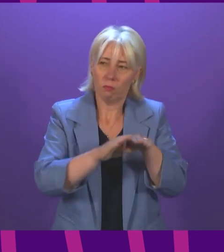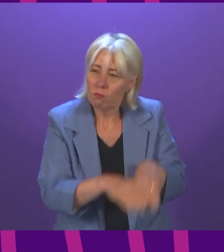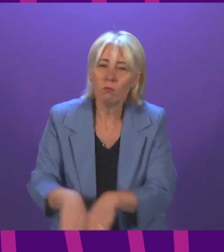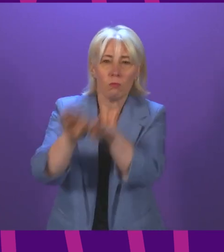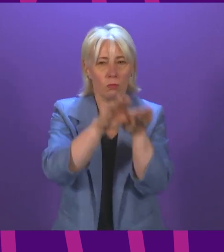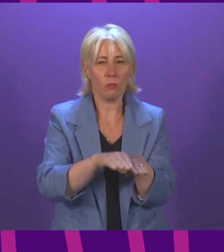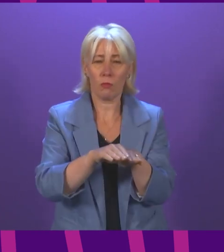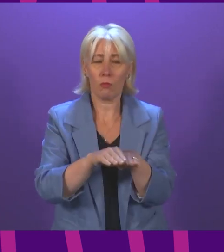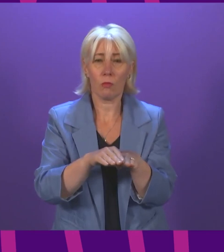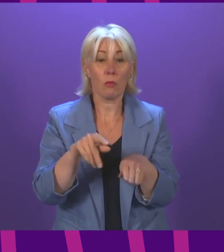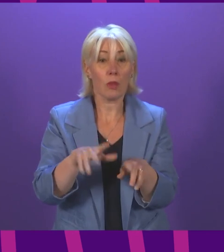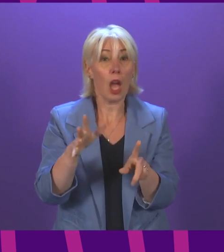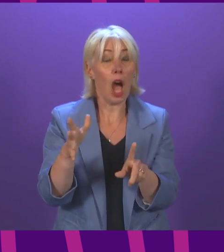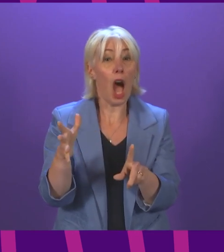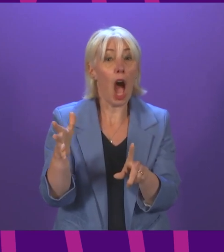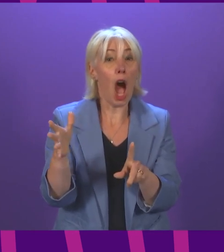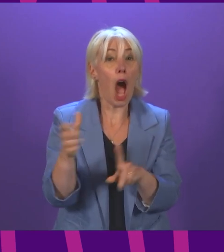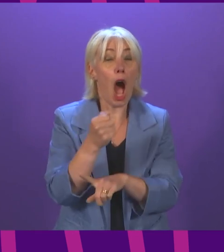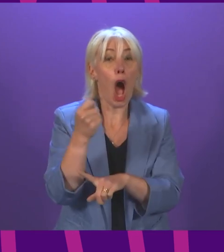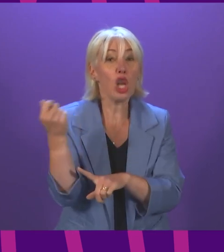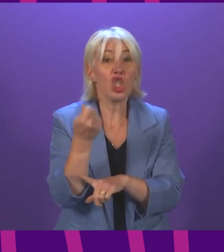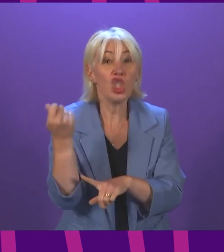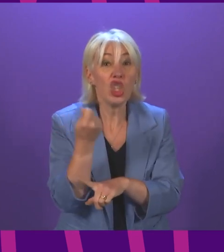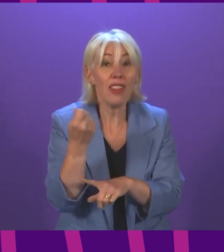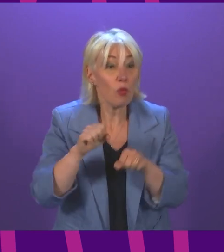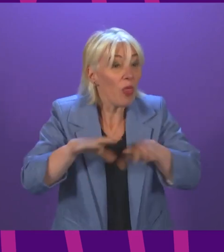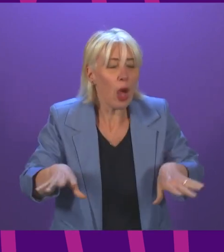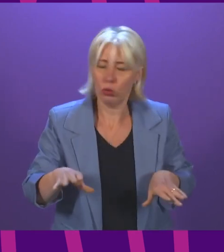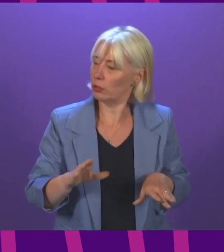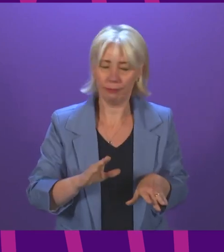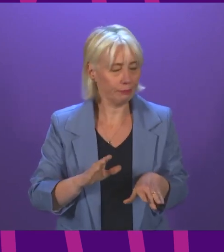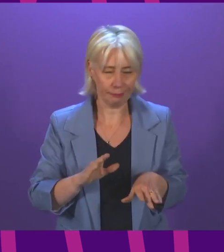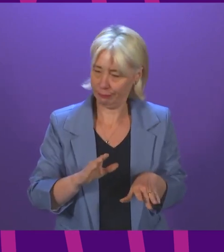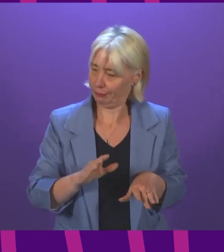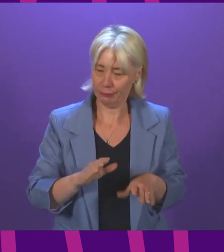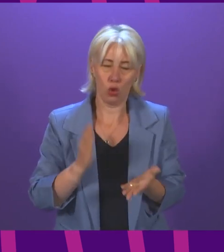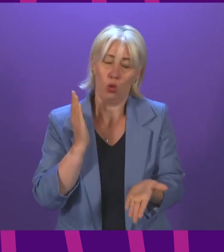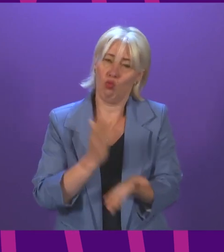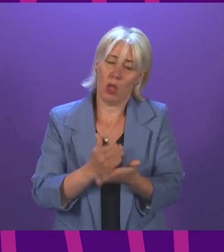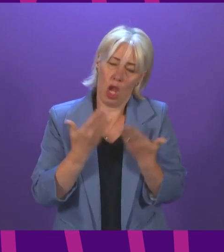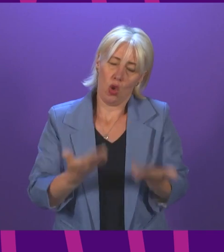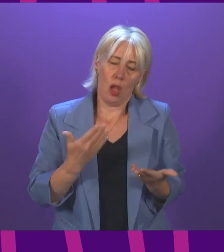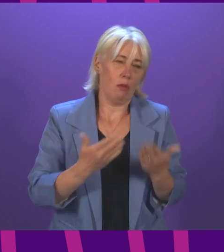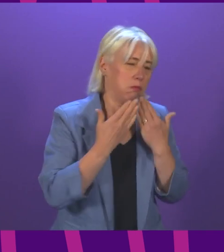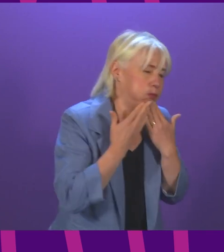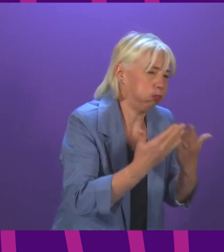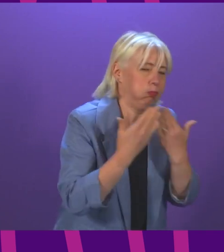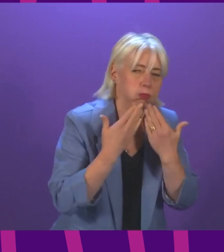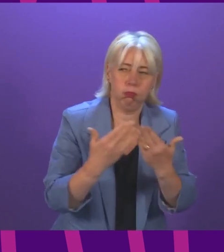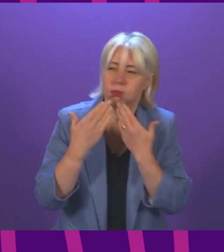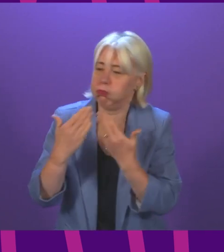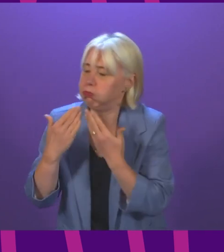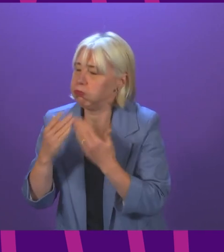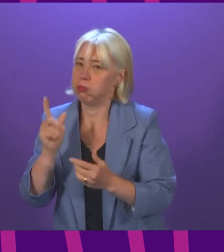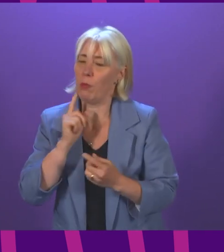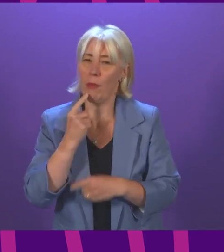We could not have achieved this remarkable success without your help. So today I want to express my thanks to everyone who has stepped